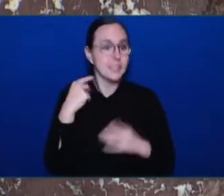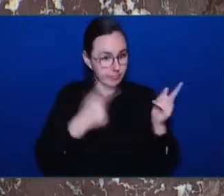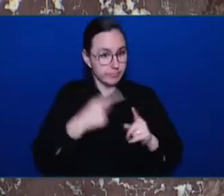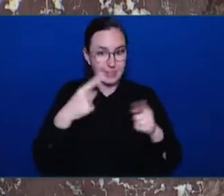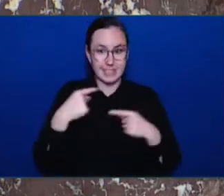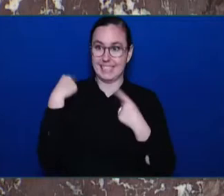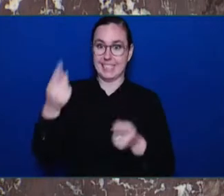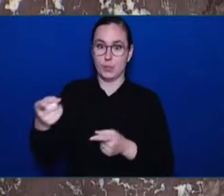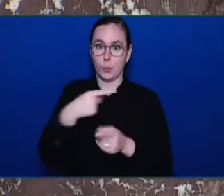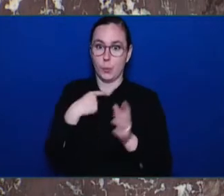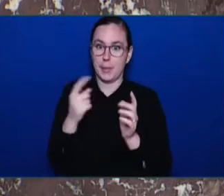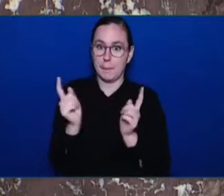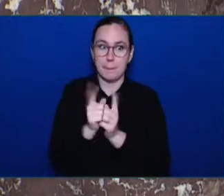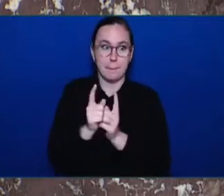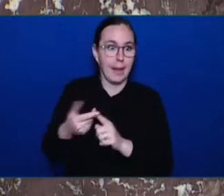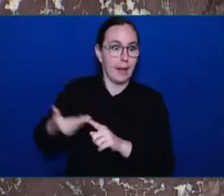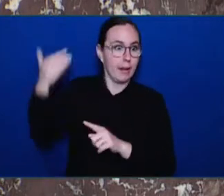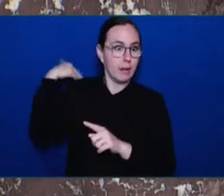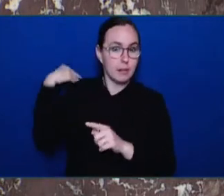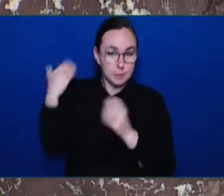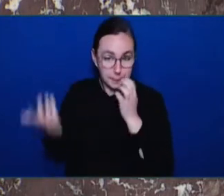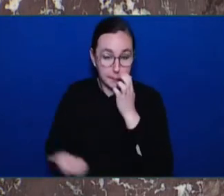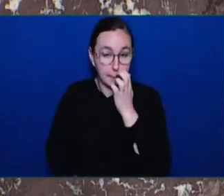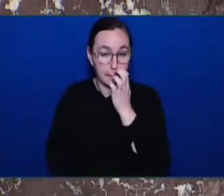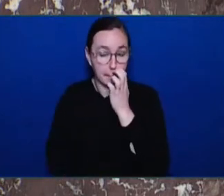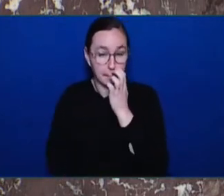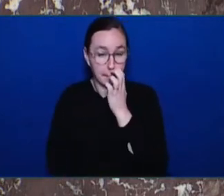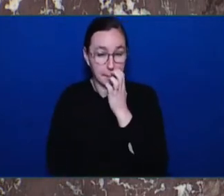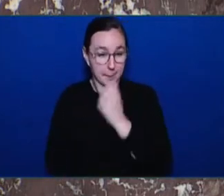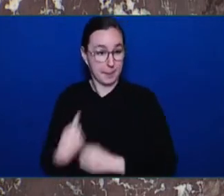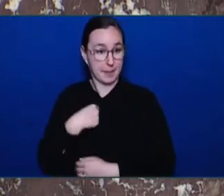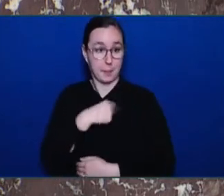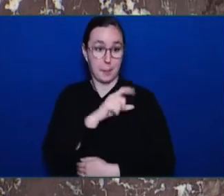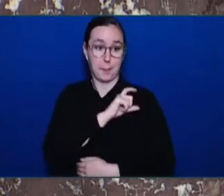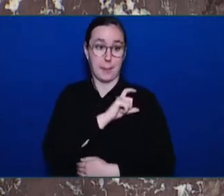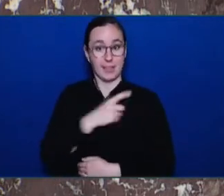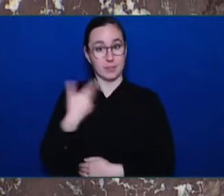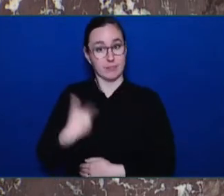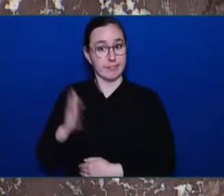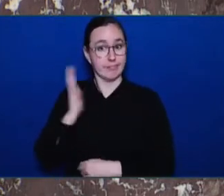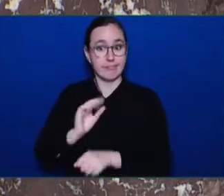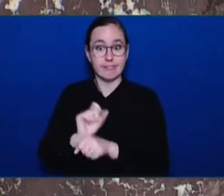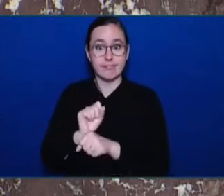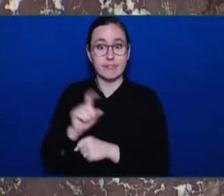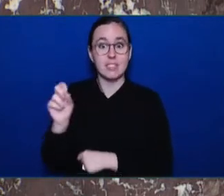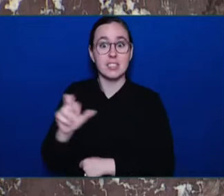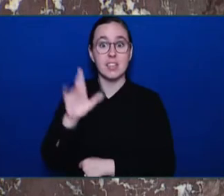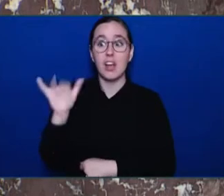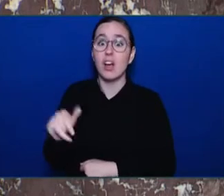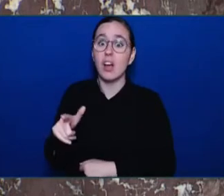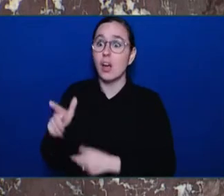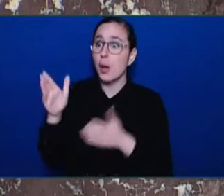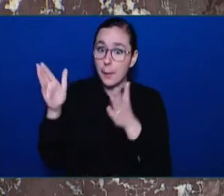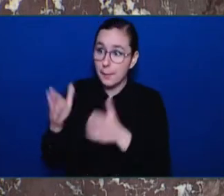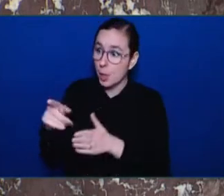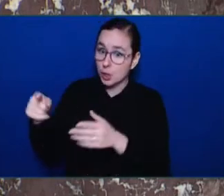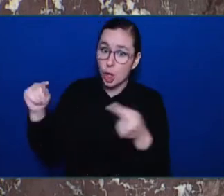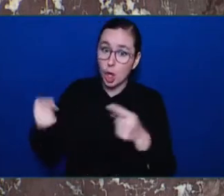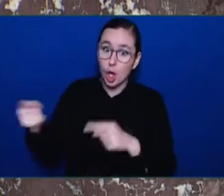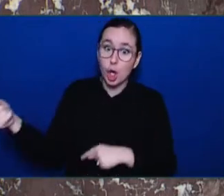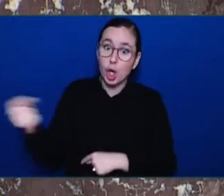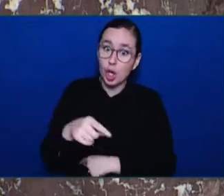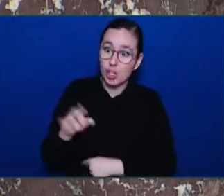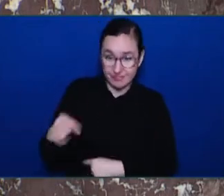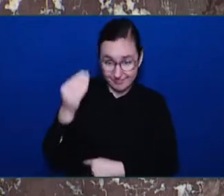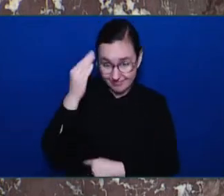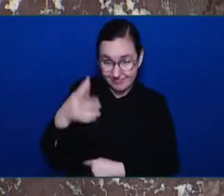tell them that the person that hurt them, the one that upended their lives and filled them with fear, is back out on the street. And time after time,